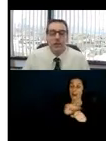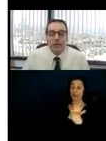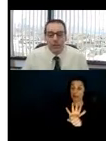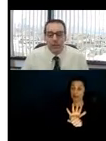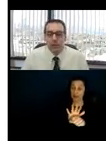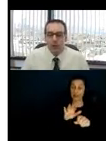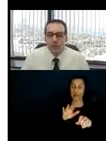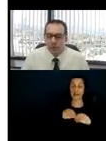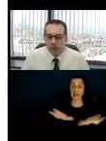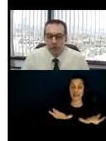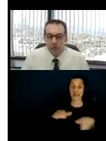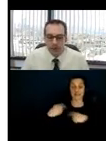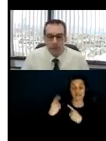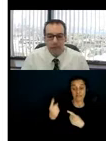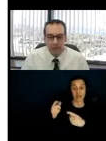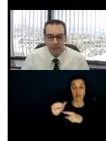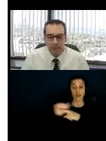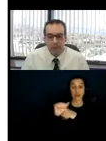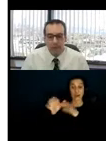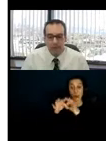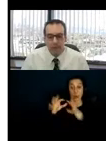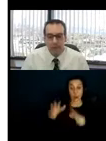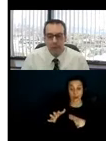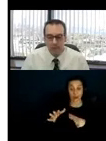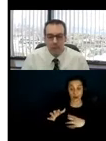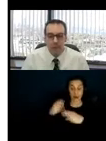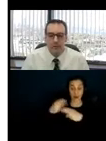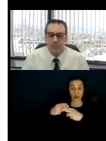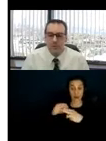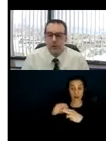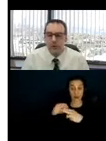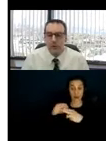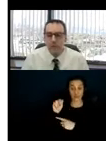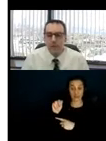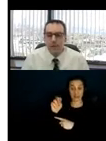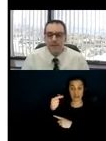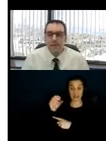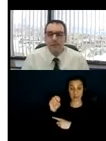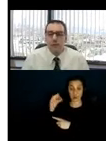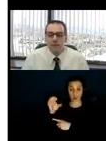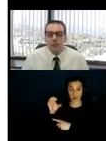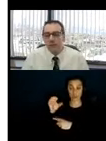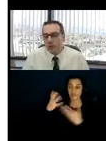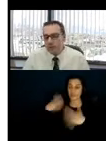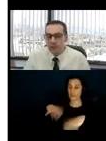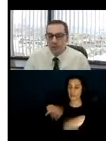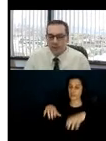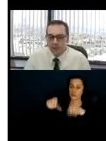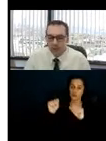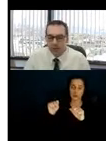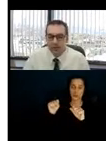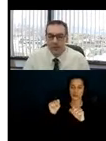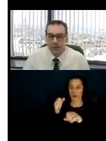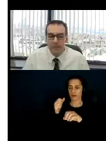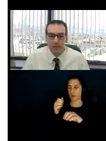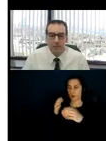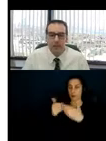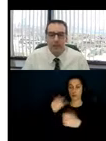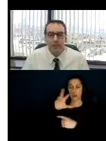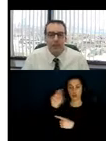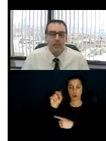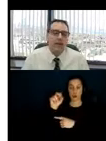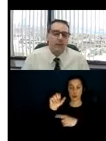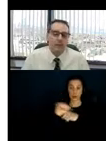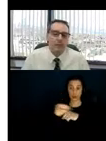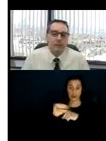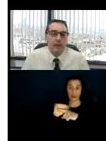George, the program training coordinator for that emergency preparedness program, has held over close to 30 trainings virtually